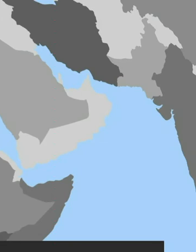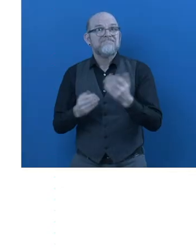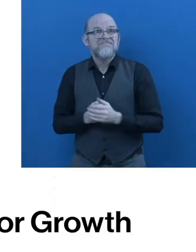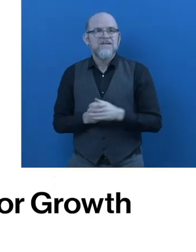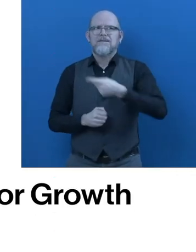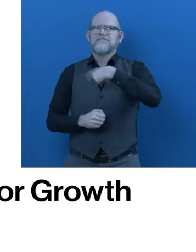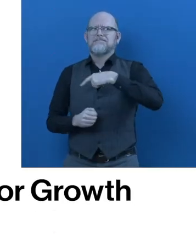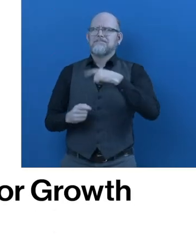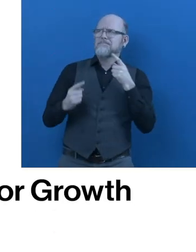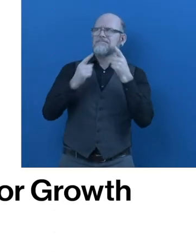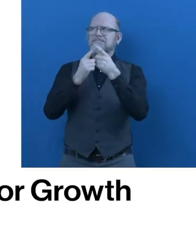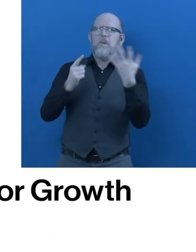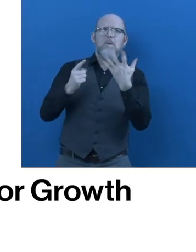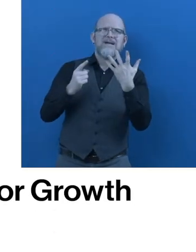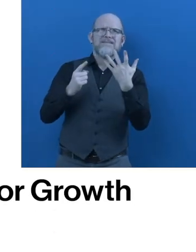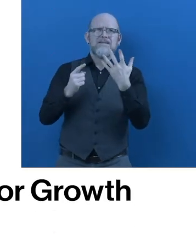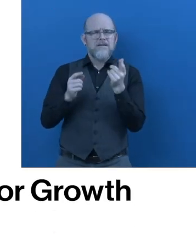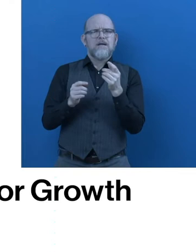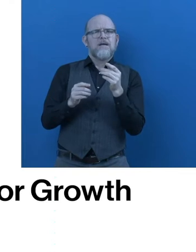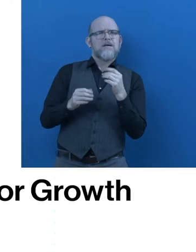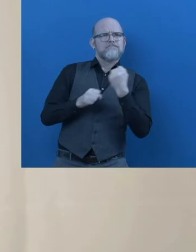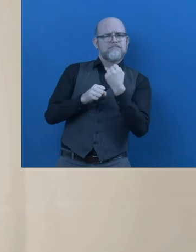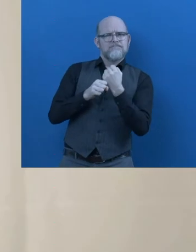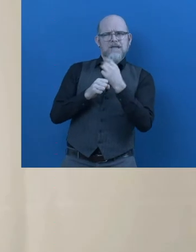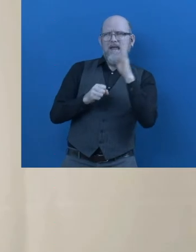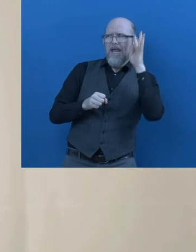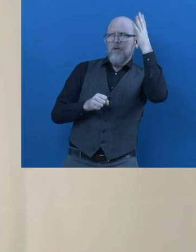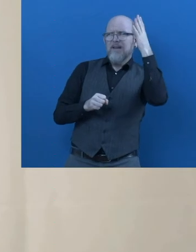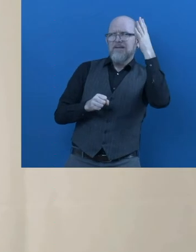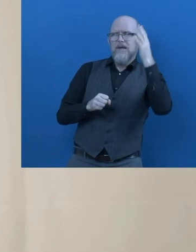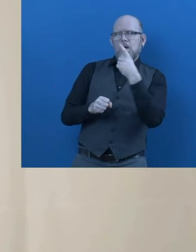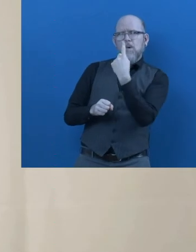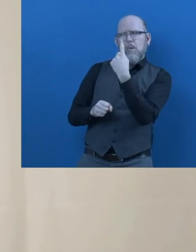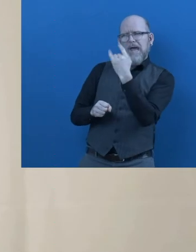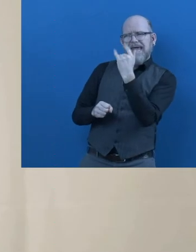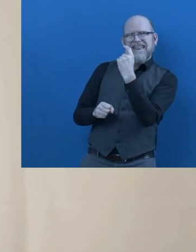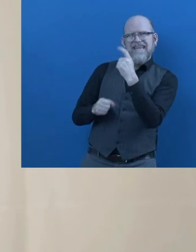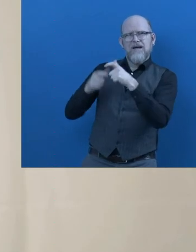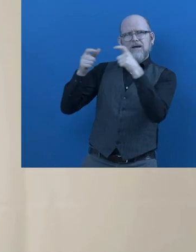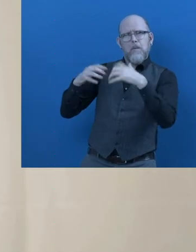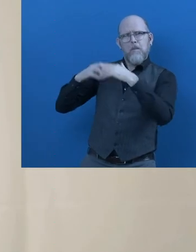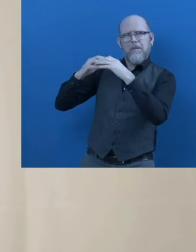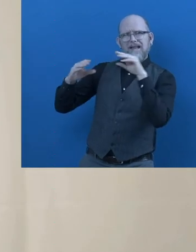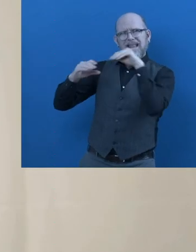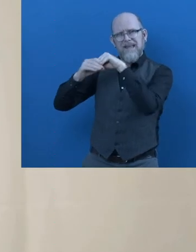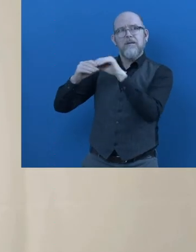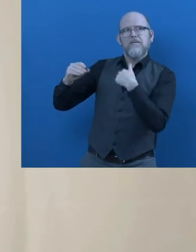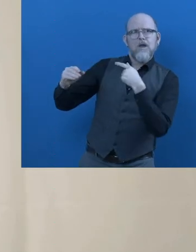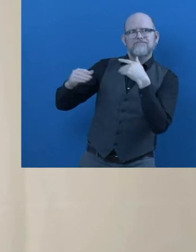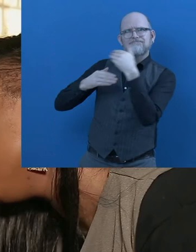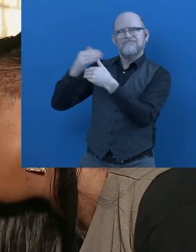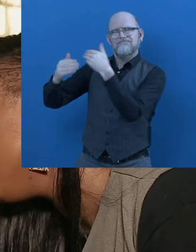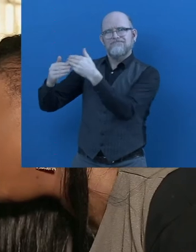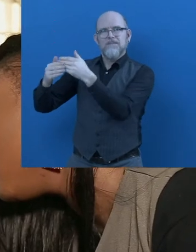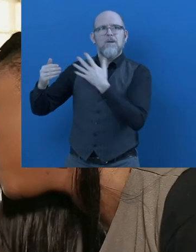What is Special Needs Initiative for Growth about? The essential elements of our innovation focuses on demand-driven